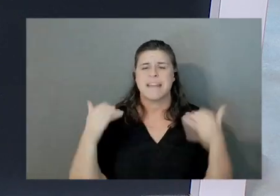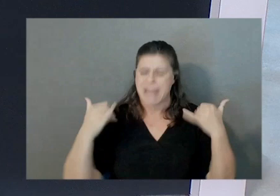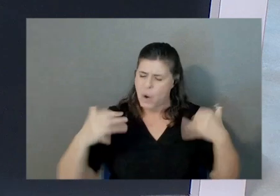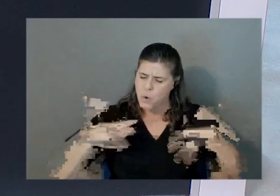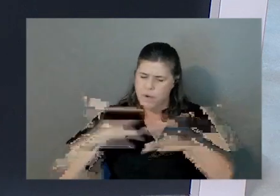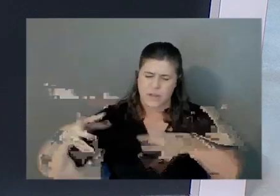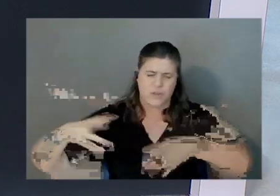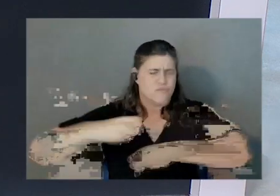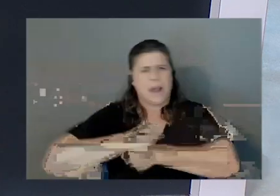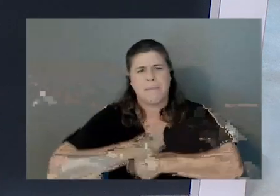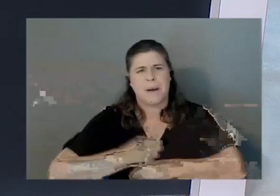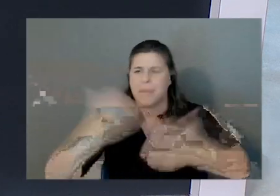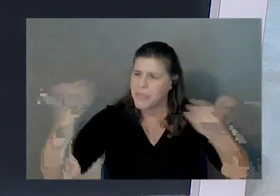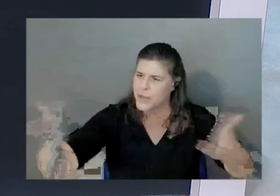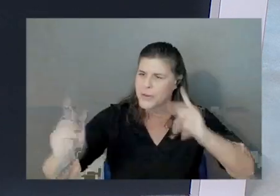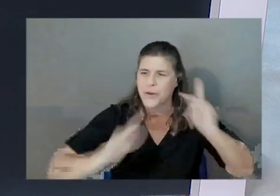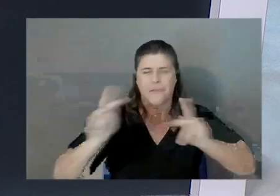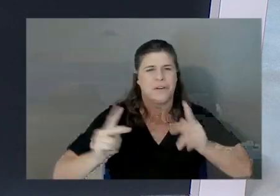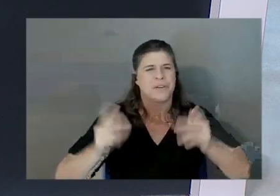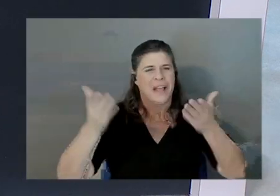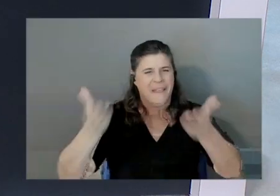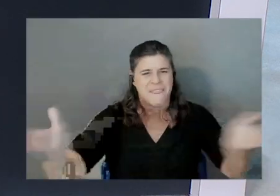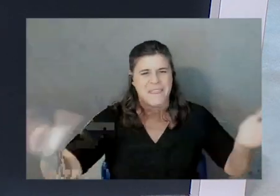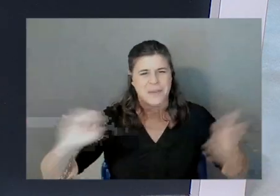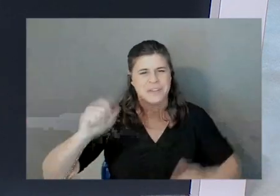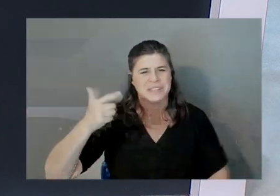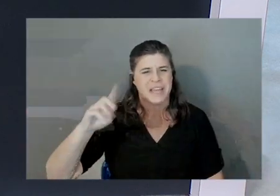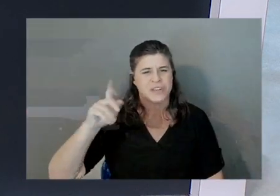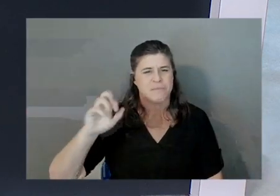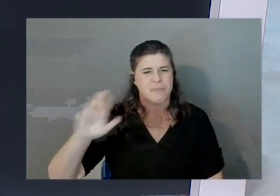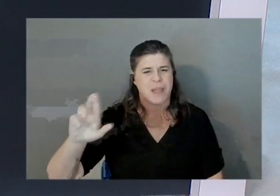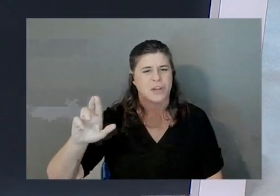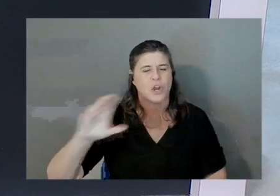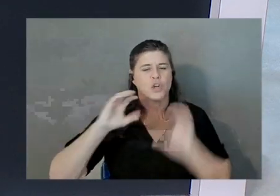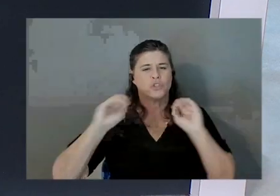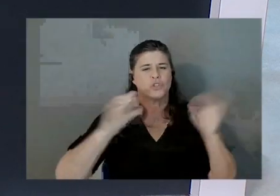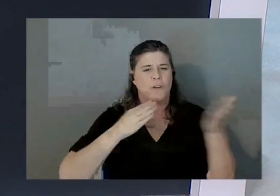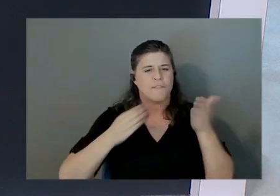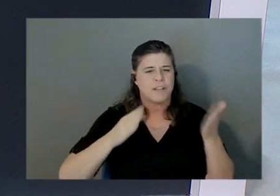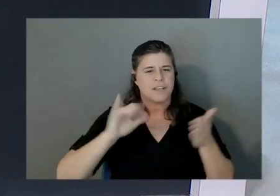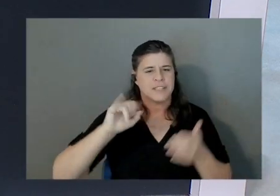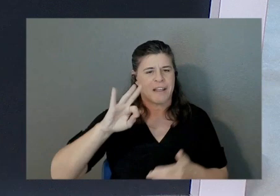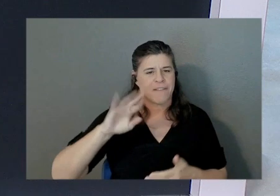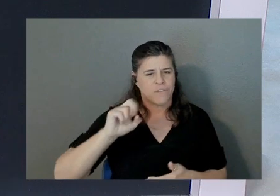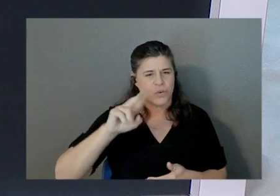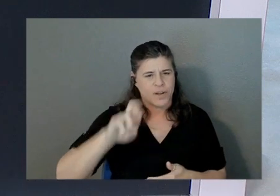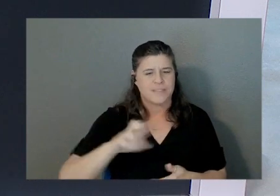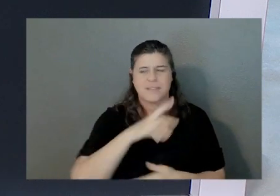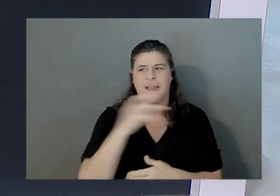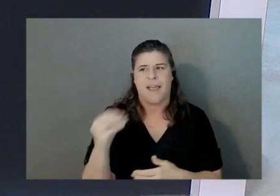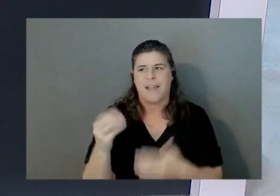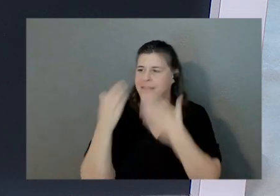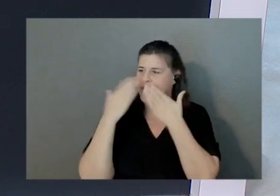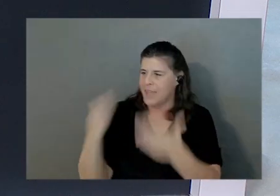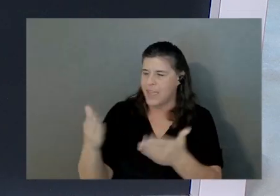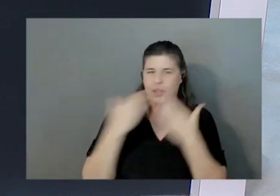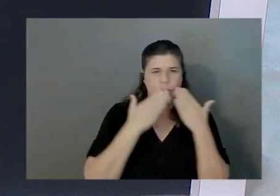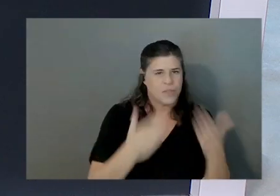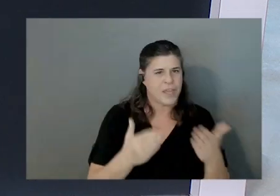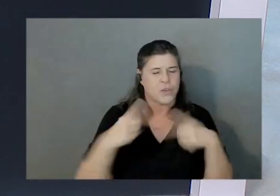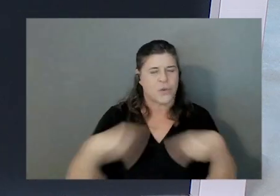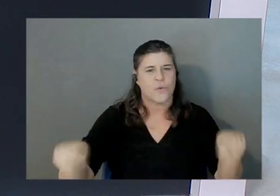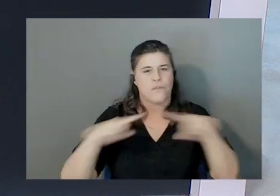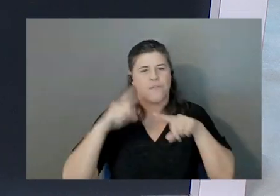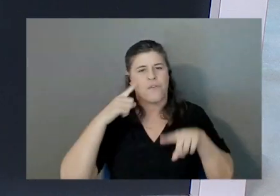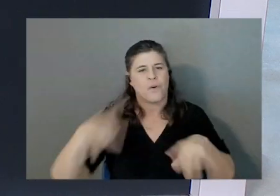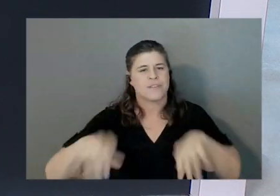That was SageMaker serverless inference. And thank you, Rishabh and Shelby, for taking time